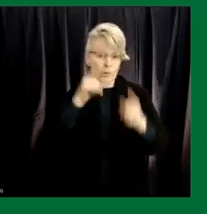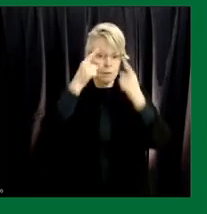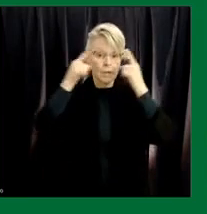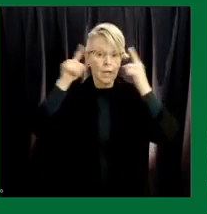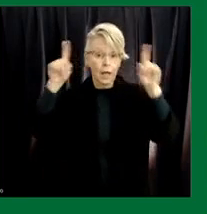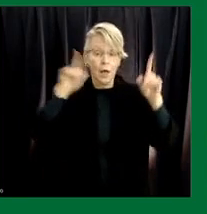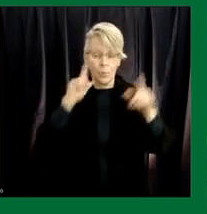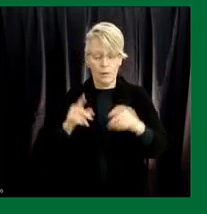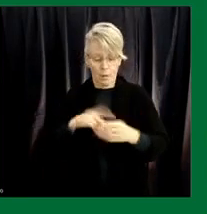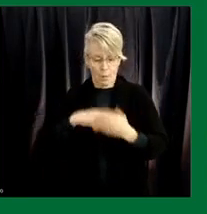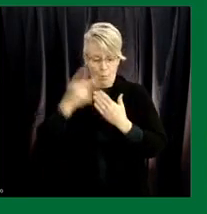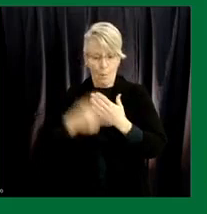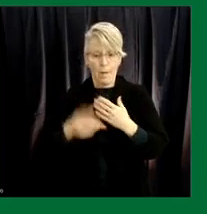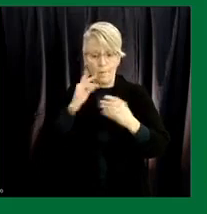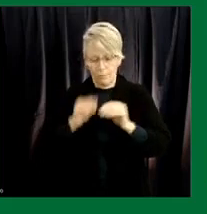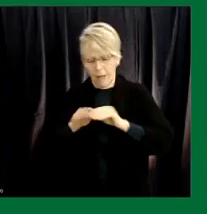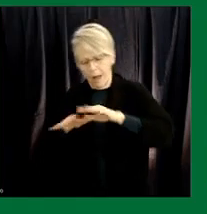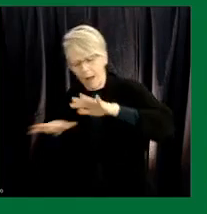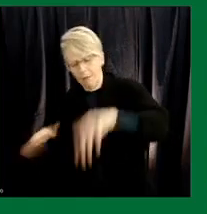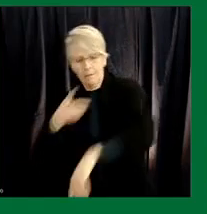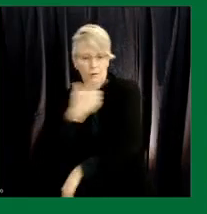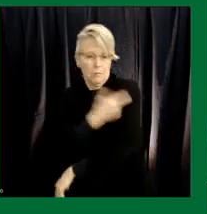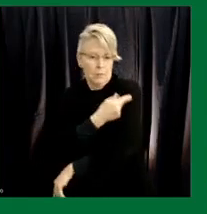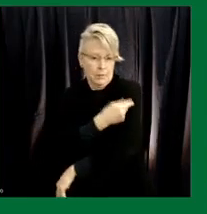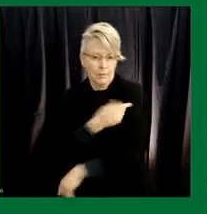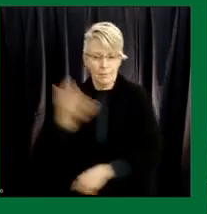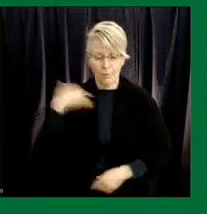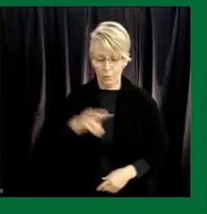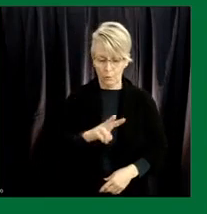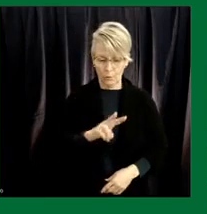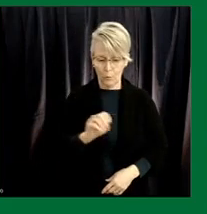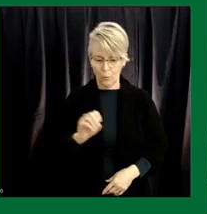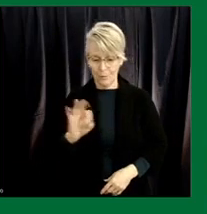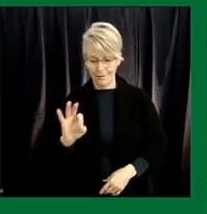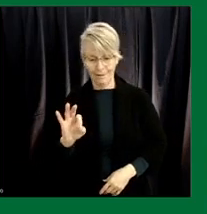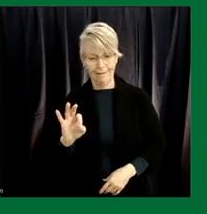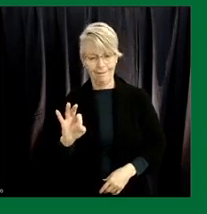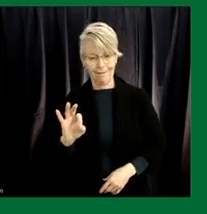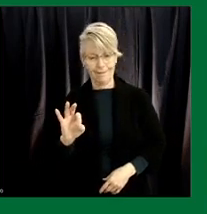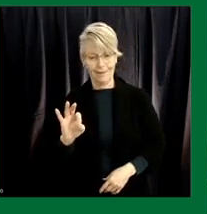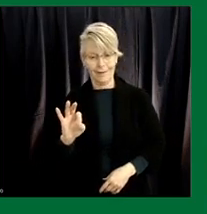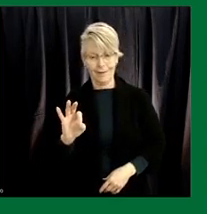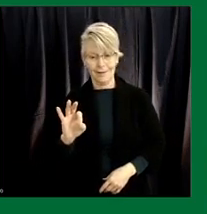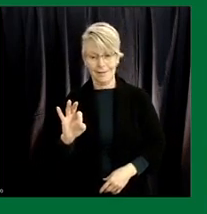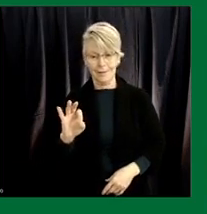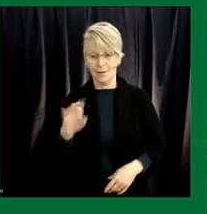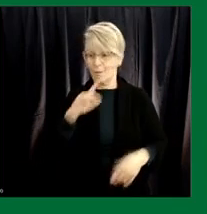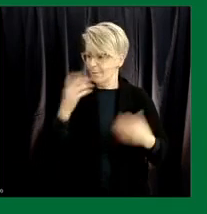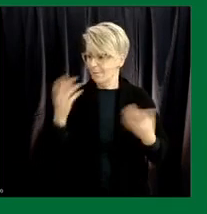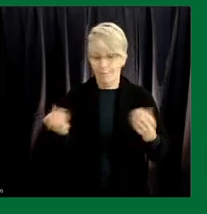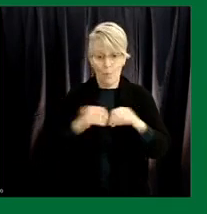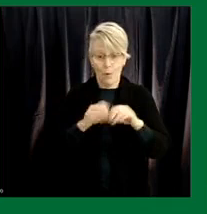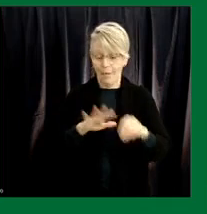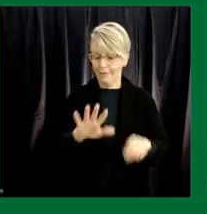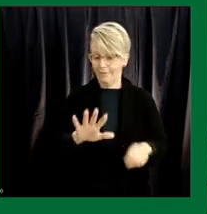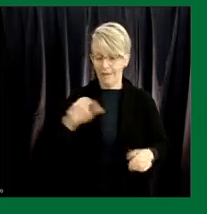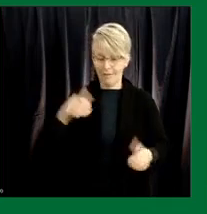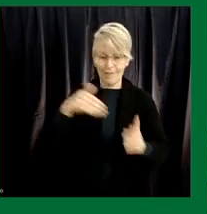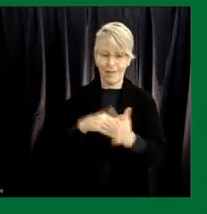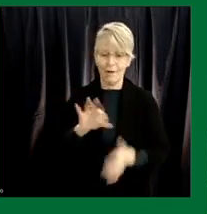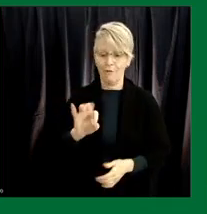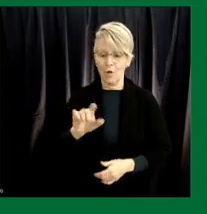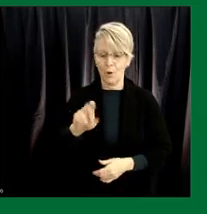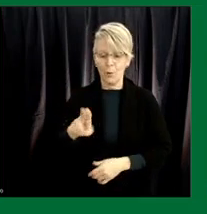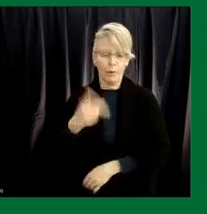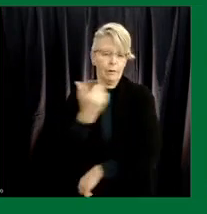immunization programs like there's one n1 program in 2009 we already give you know more than half a million doses of influenza vaccines every